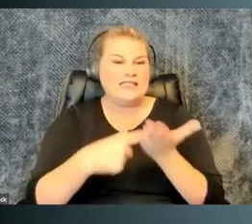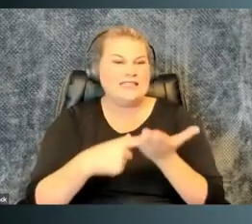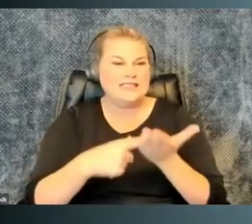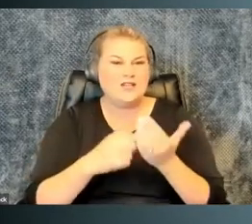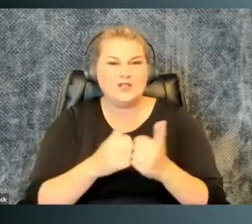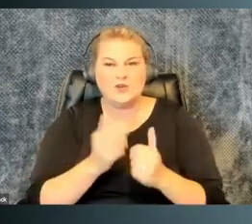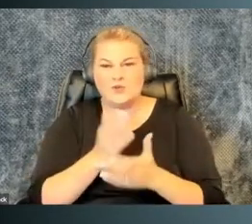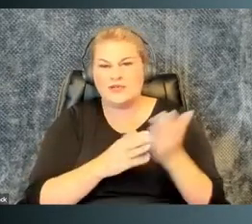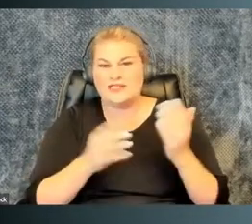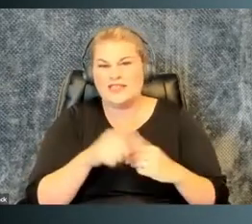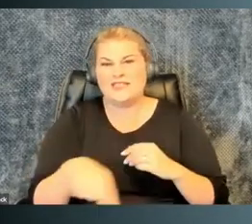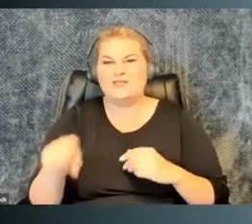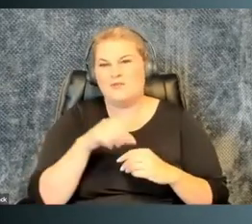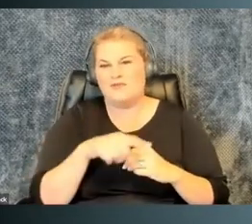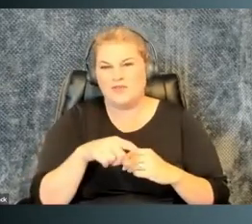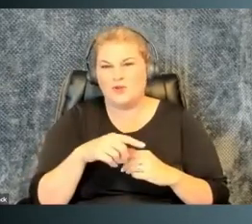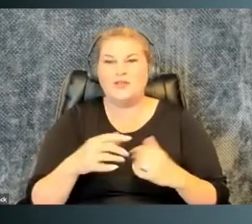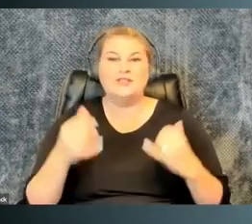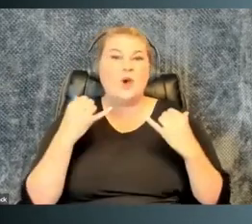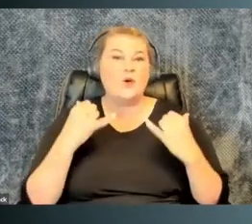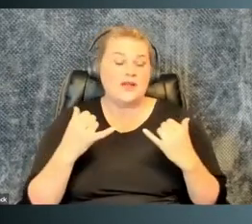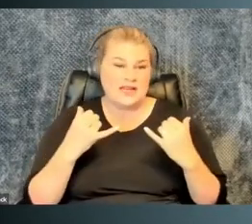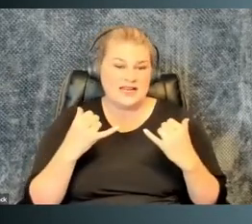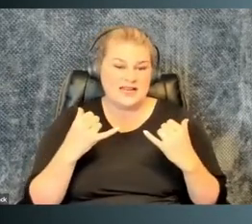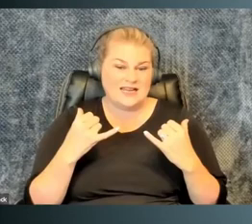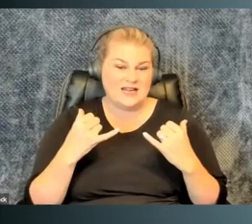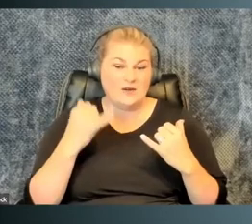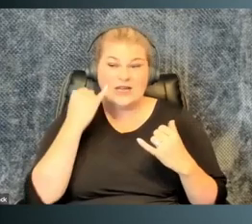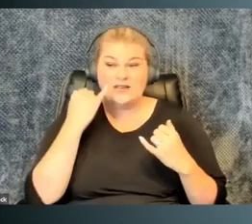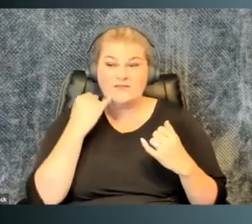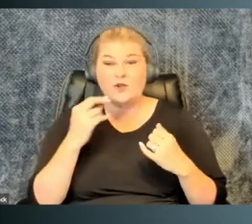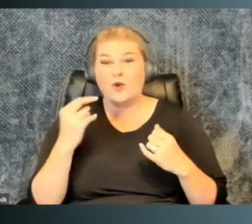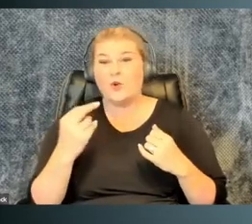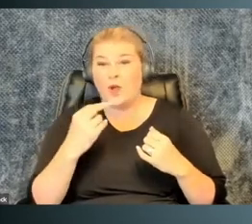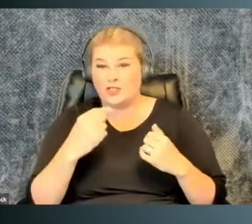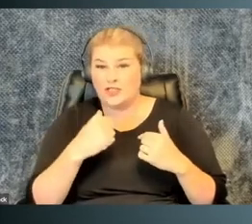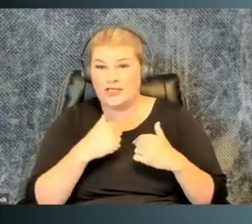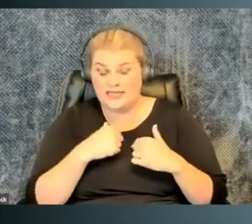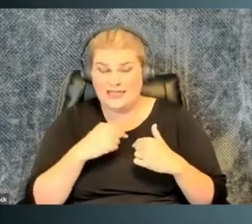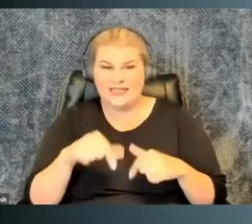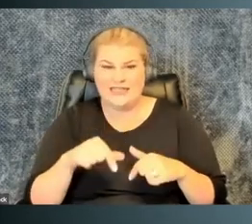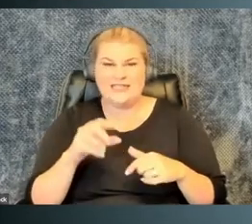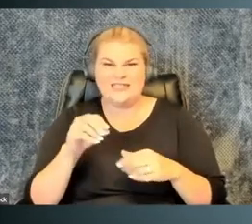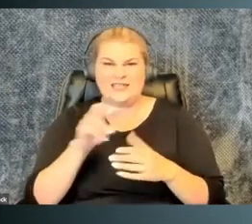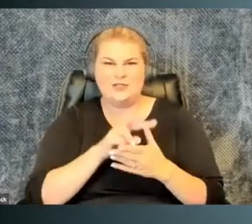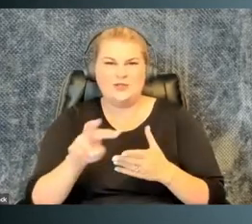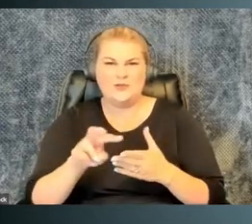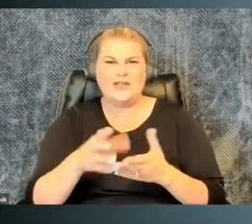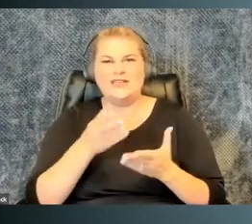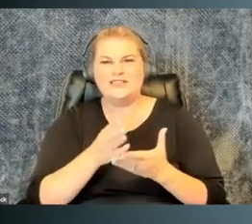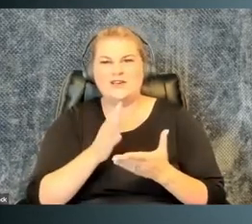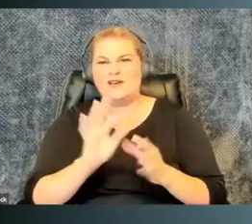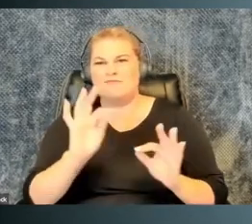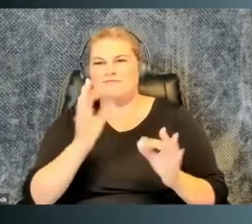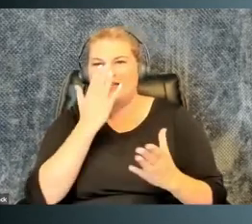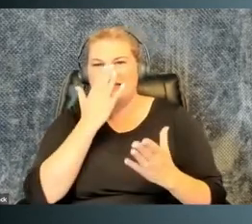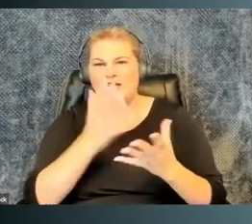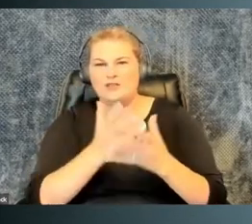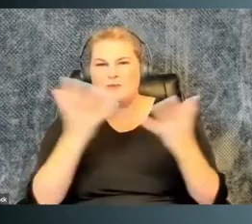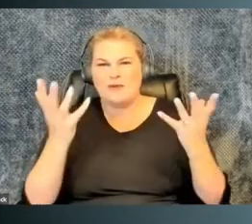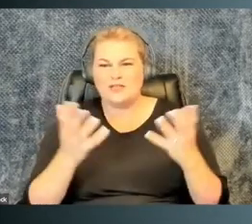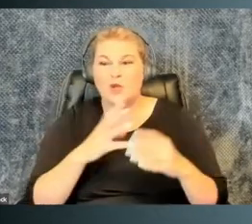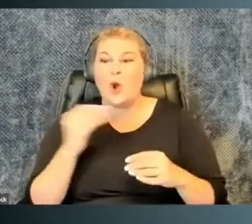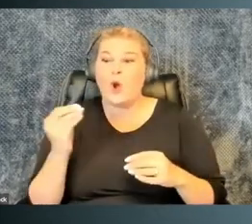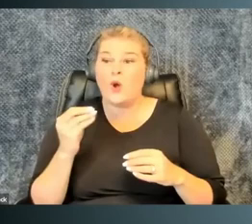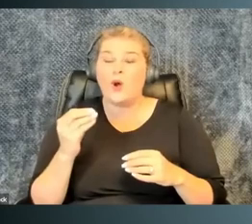and having a discussion with some of you now, if you're watching this in two